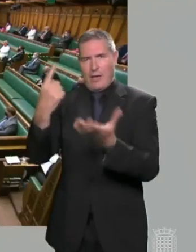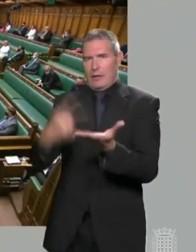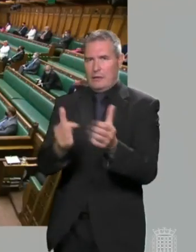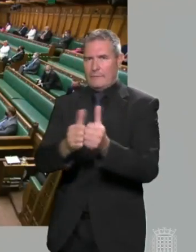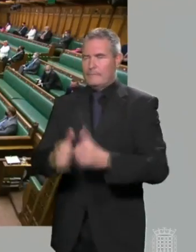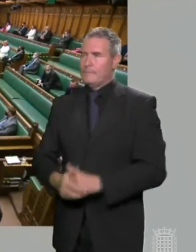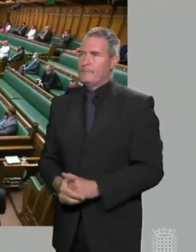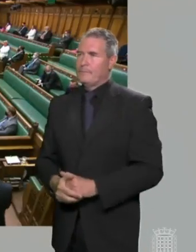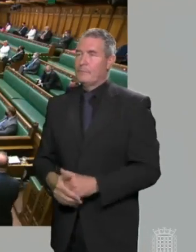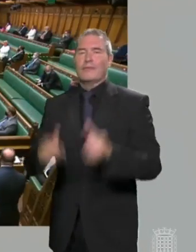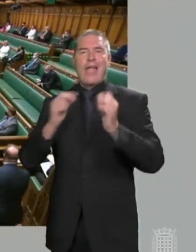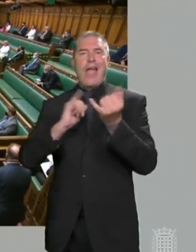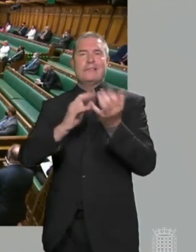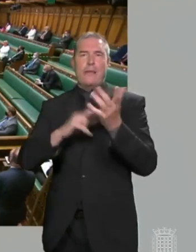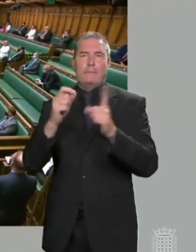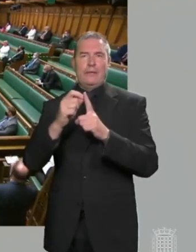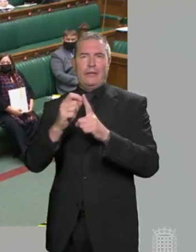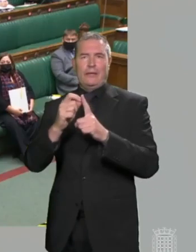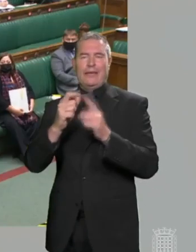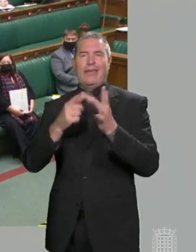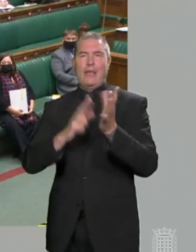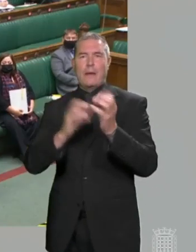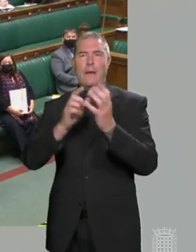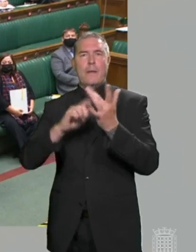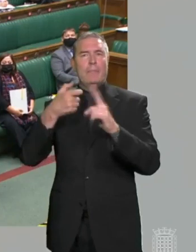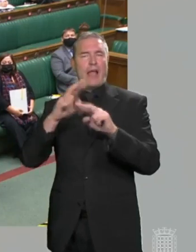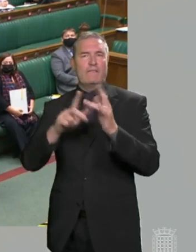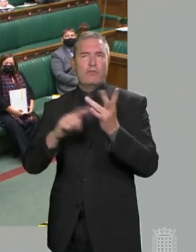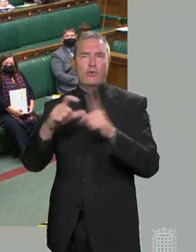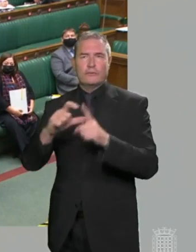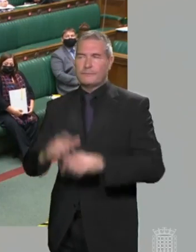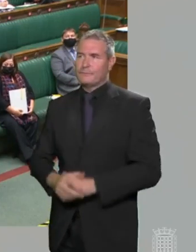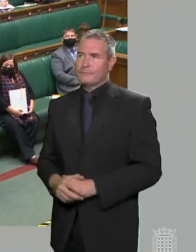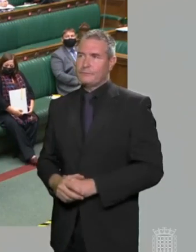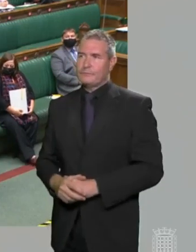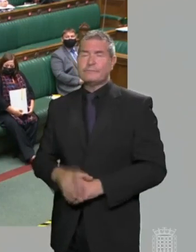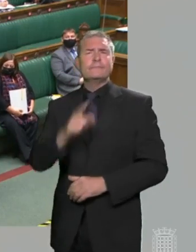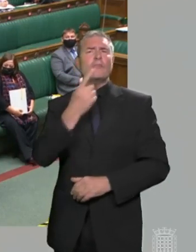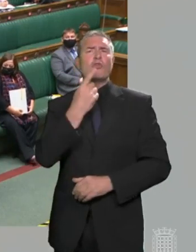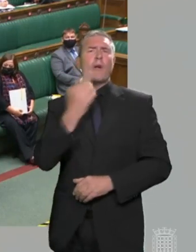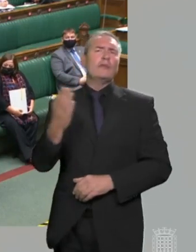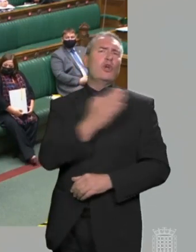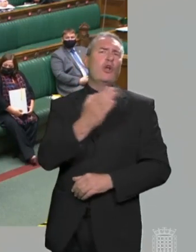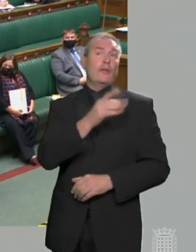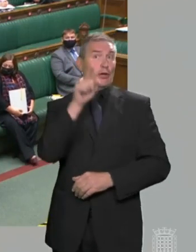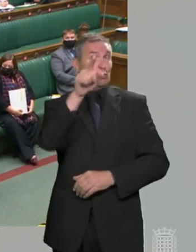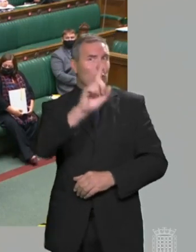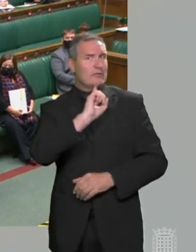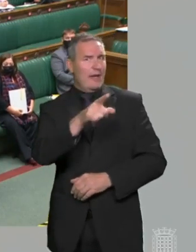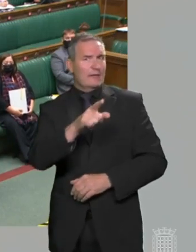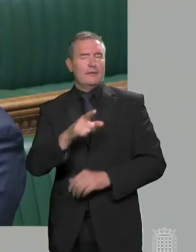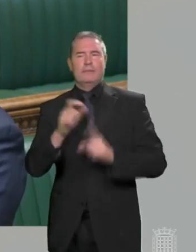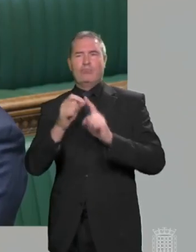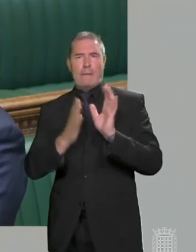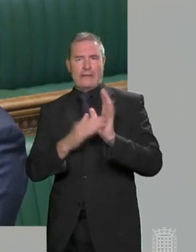We now come to the SNP leader, Ian Blackford. Thank you, Mr Speaker. Can I associate myself with the remarks that you made, the Prime Minister and the